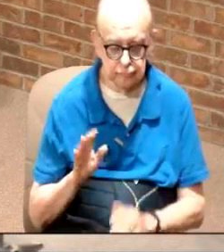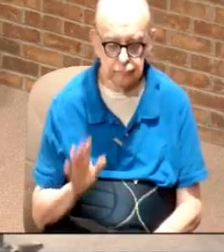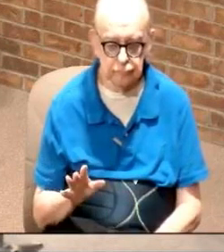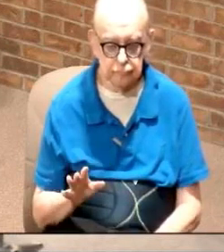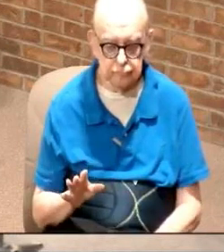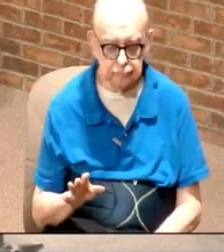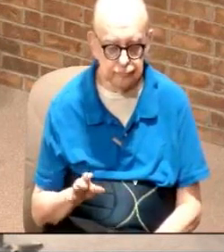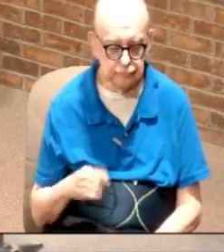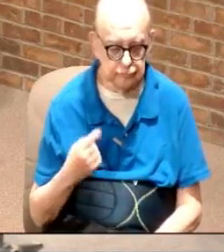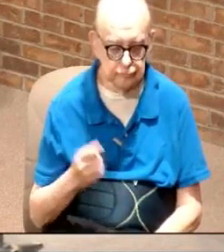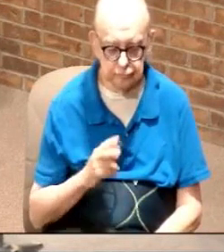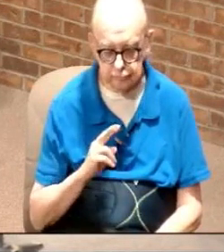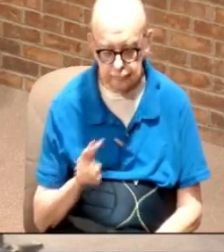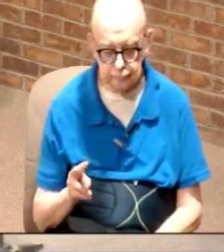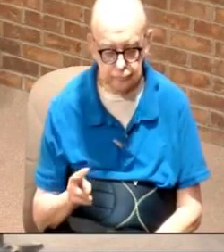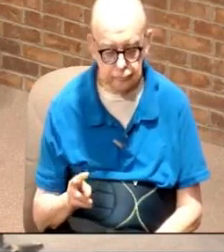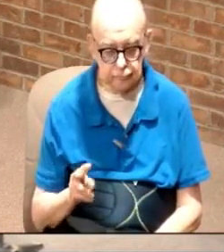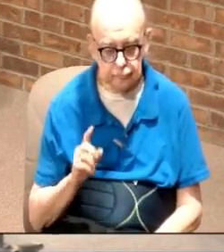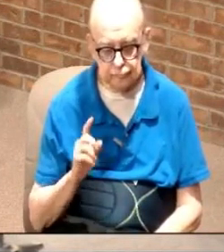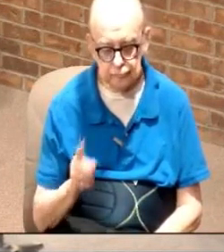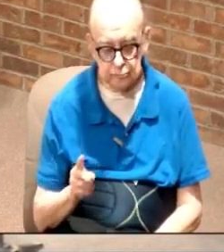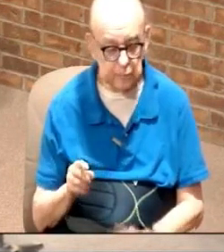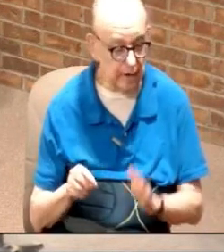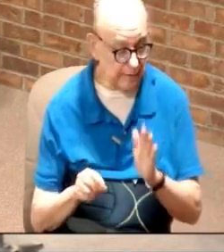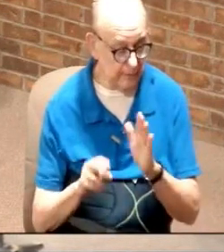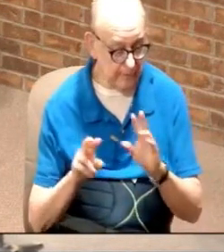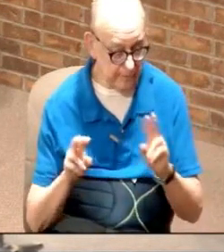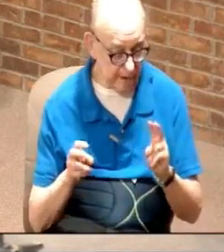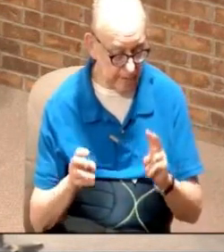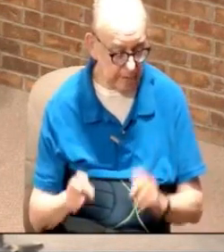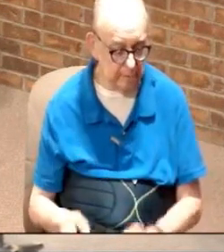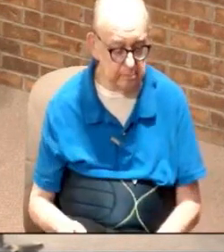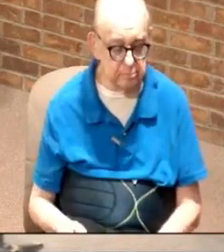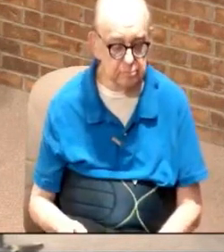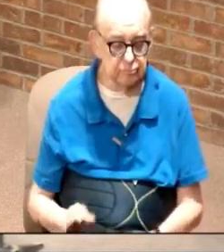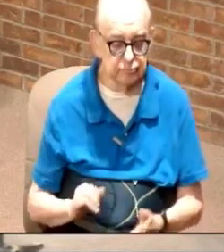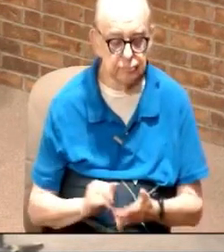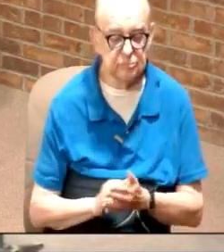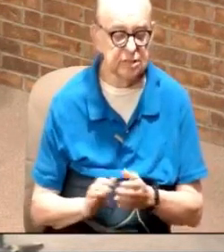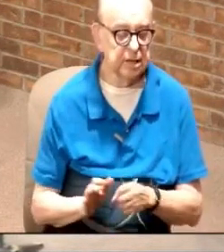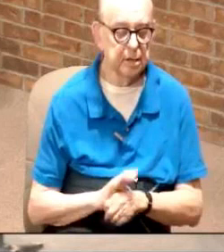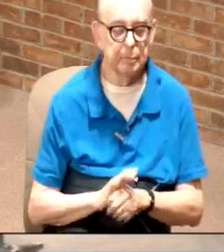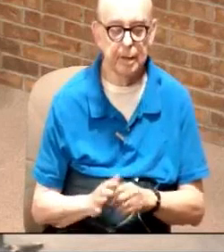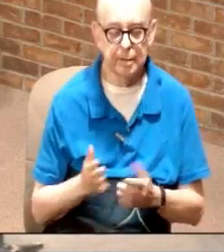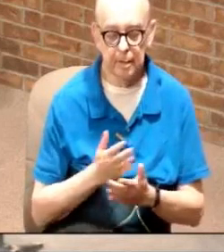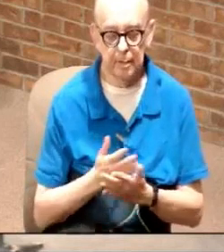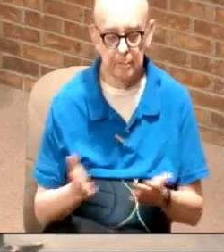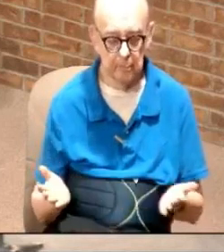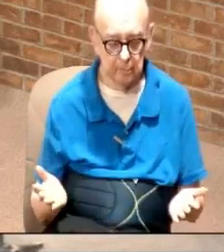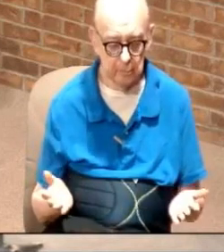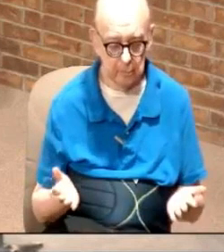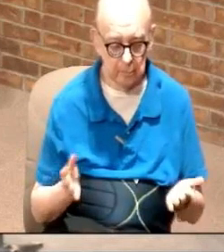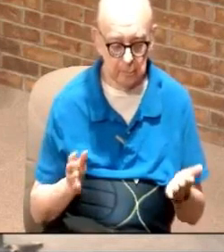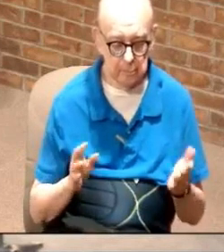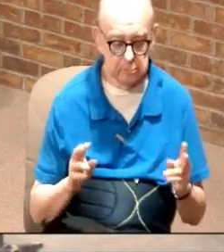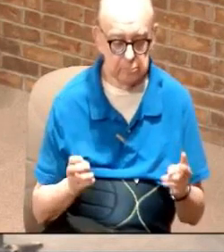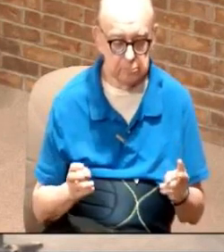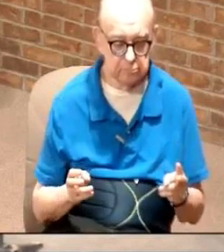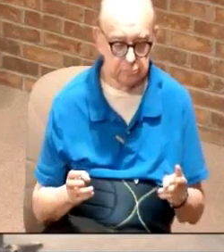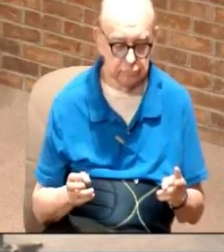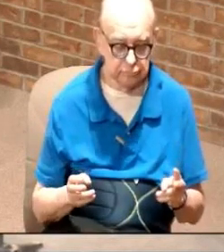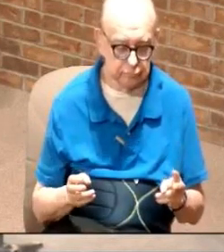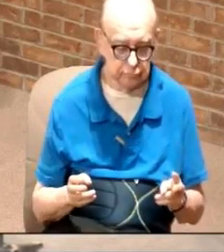five, we're going to look at just one phrase in that whole thing. And it says this.